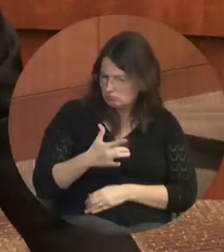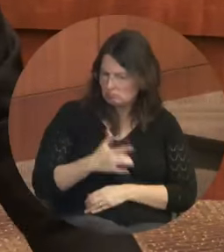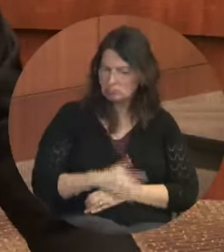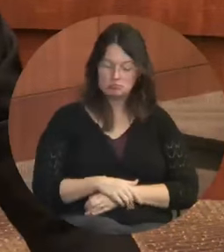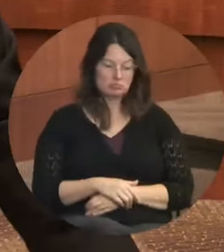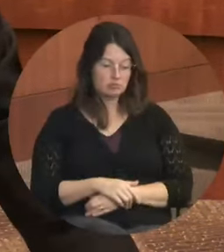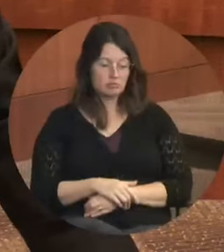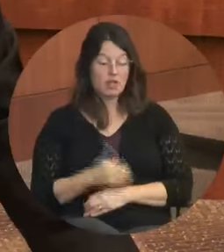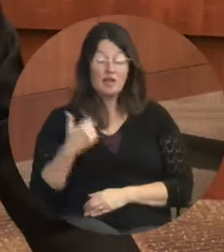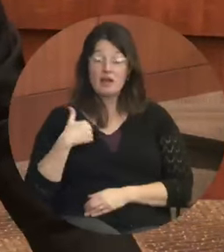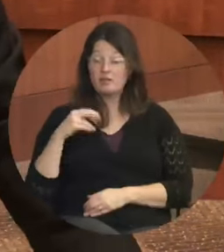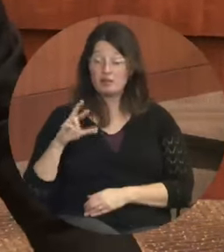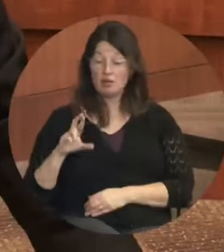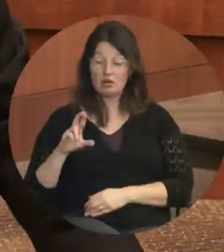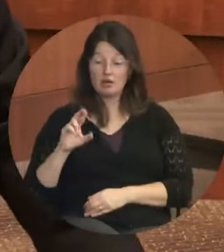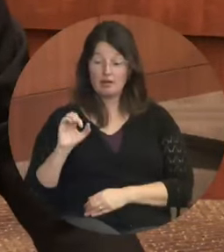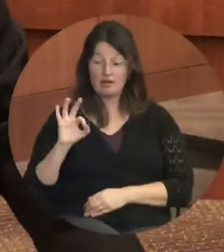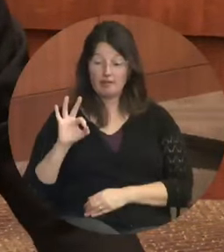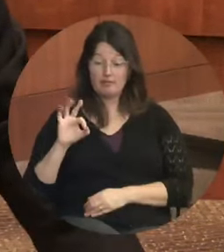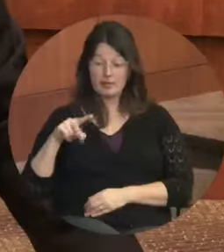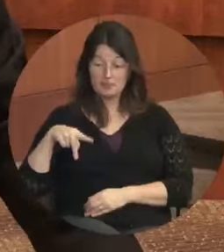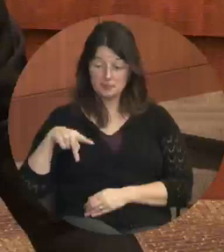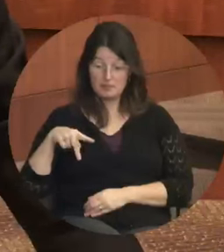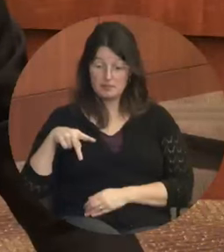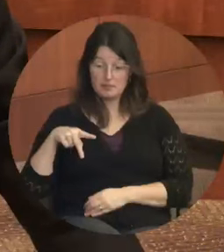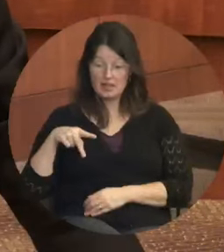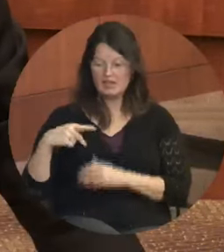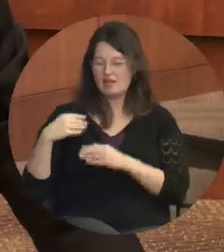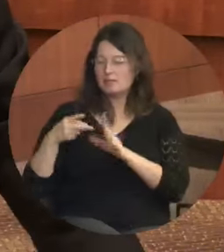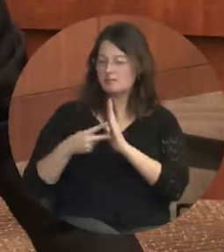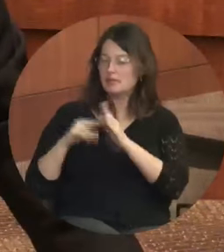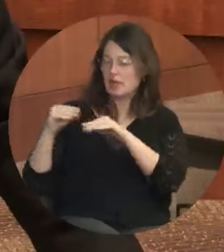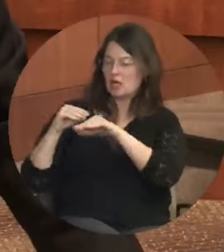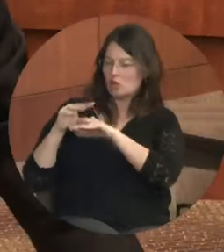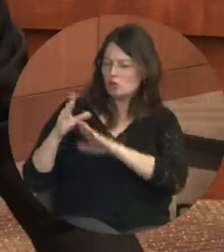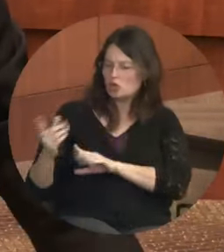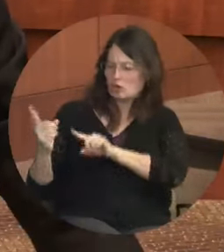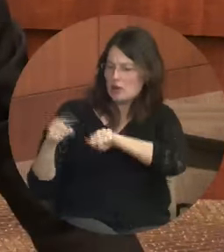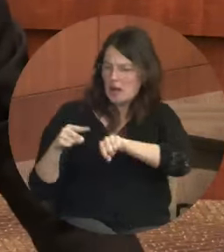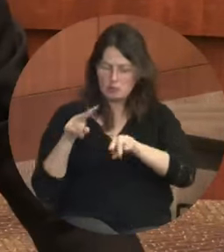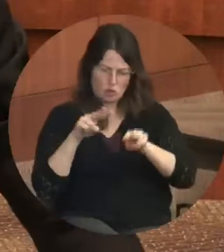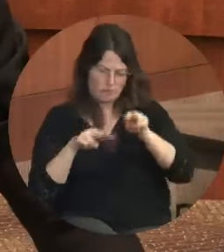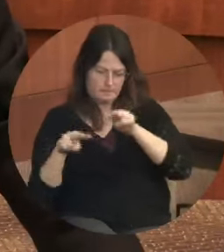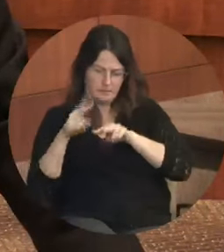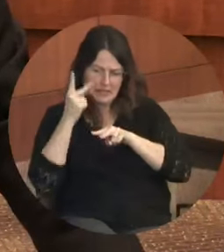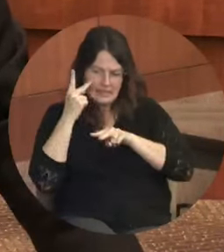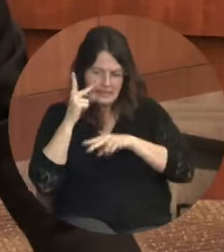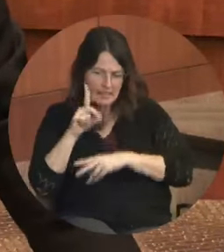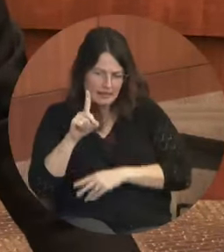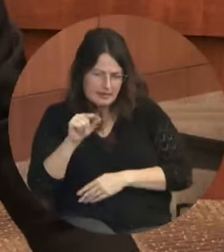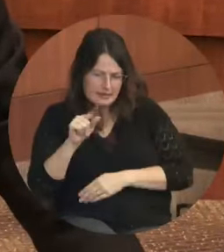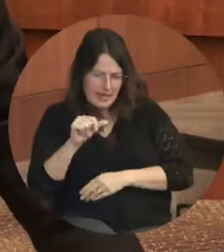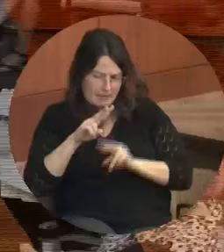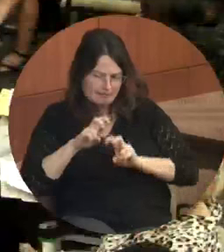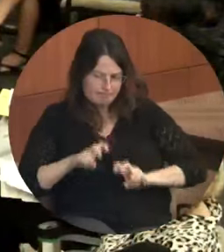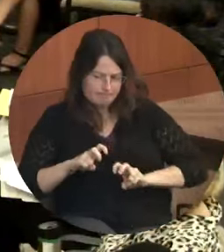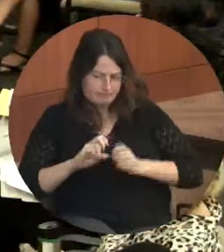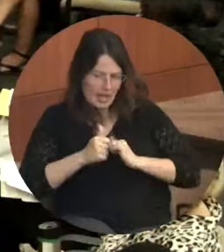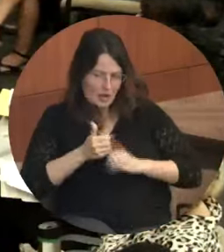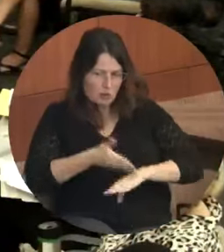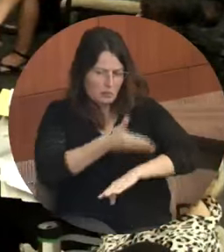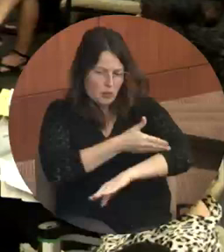RFP to have a consultant come in and help us think about the data. We're going to improve transit